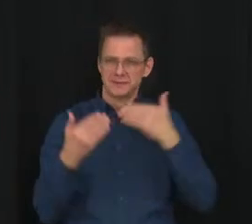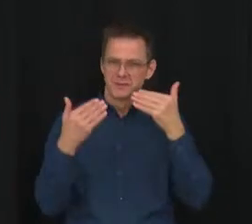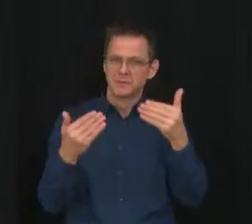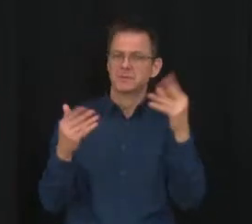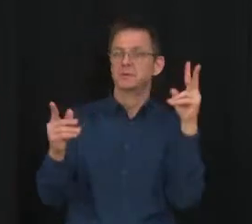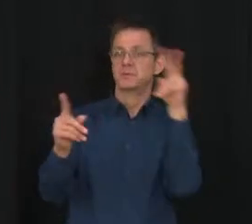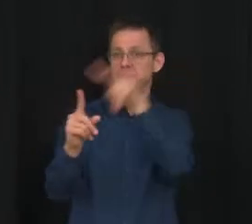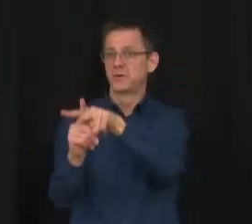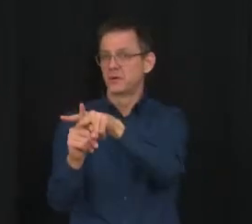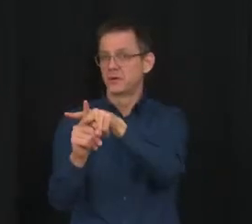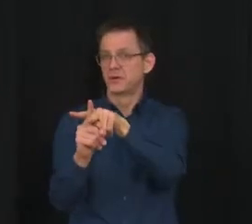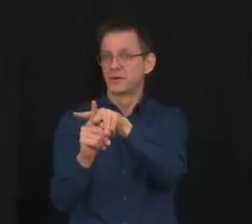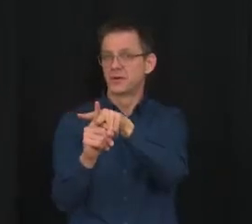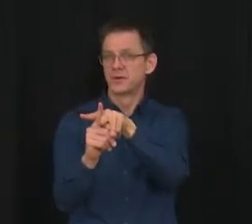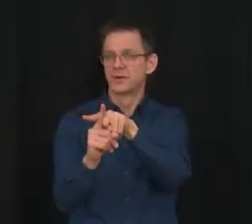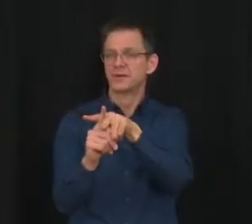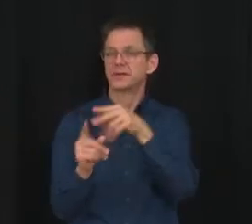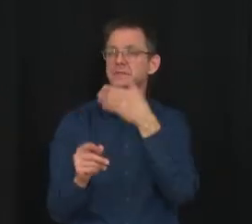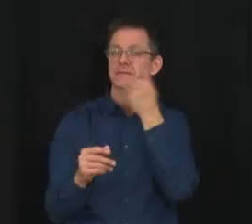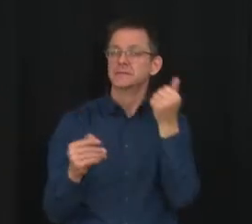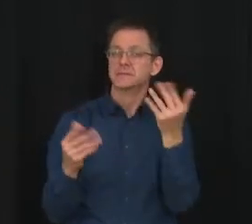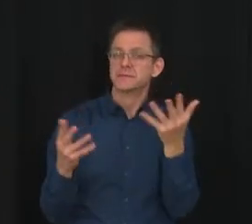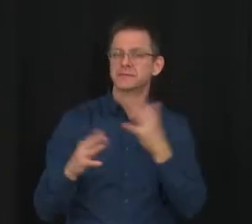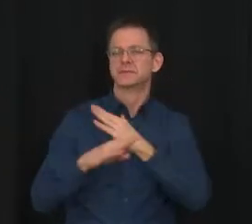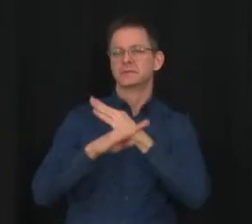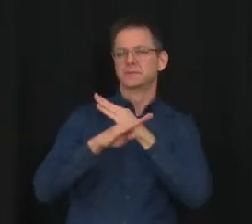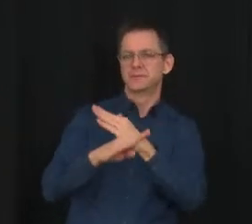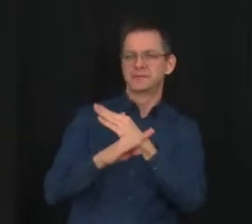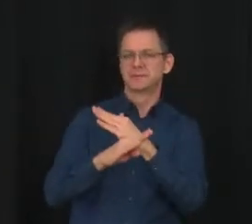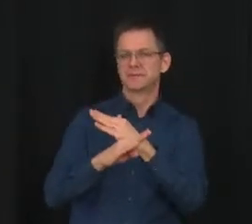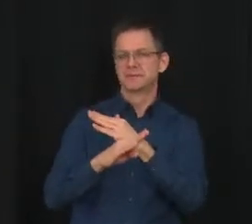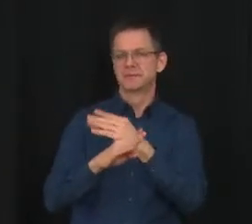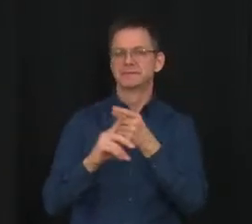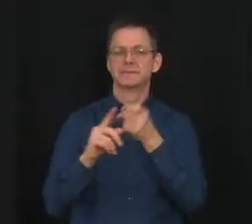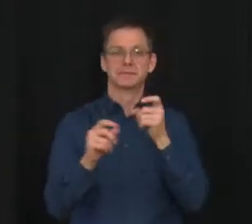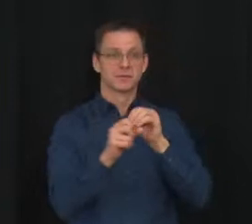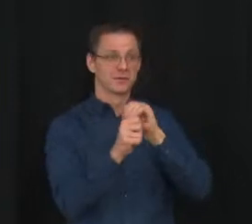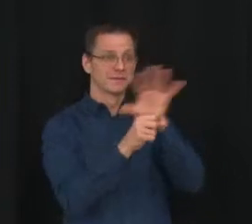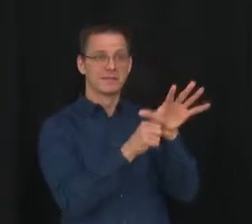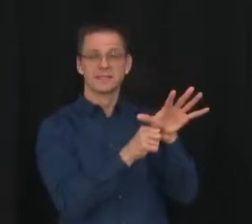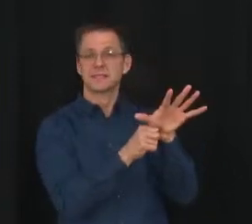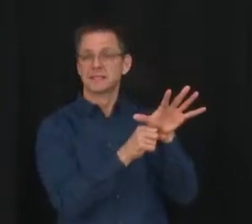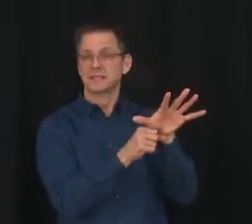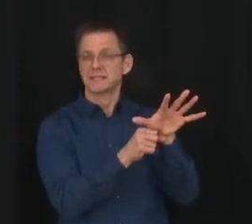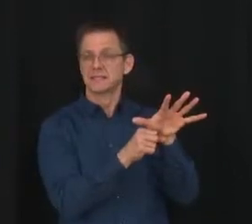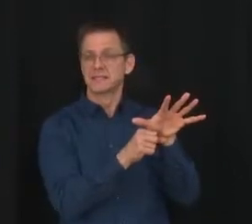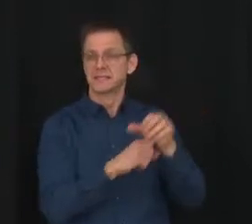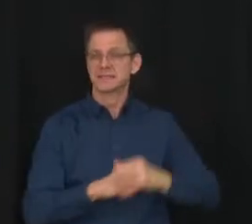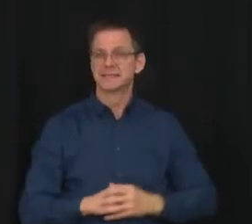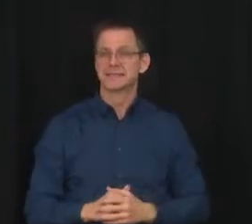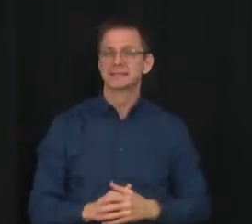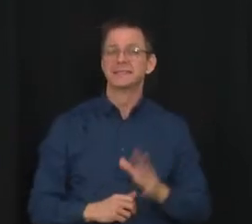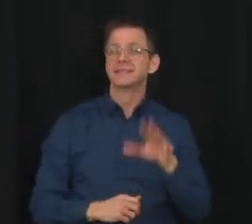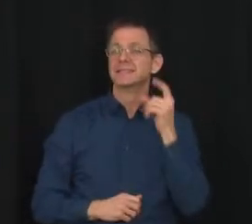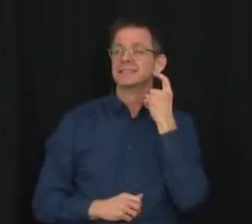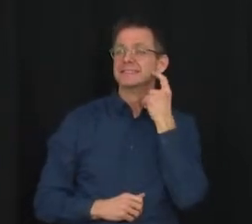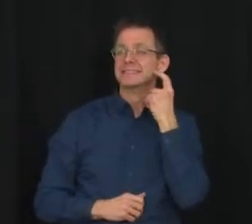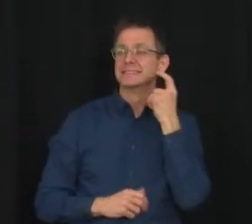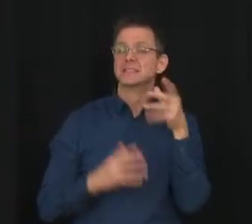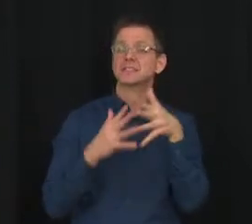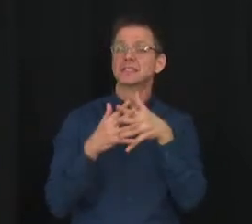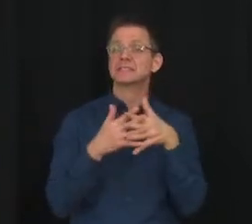virus. A recent publication from the U.S. CDC affirmed the safety of vaccine in 5 to 11 year olds